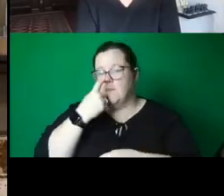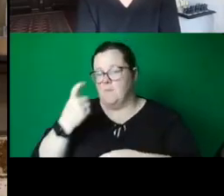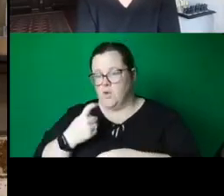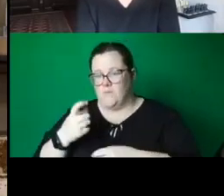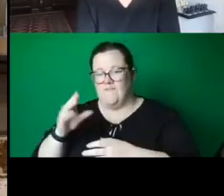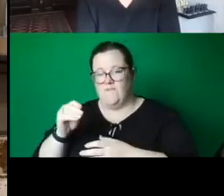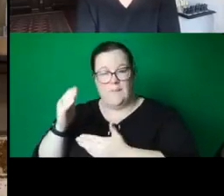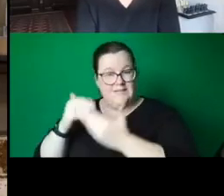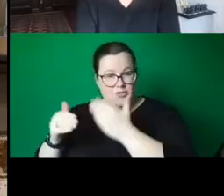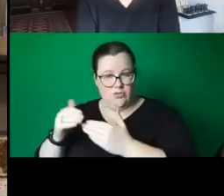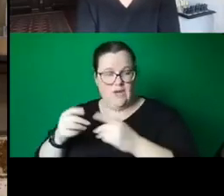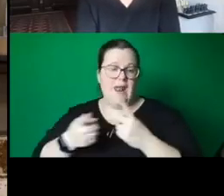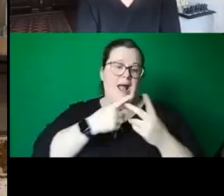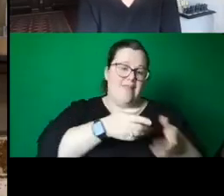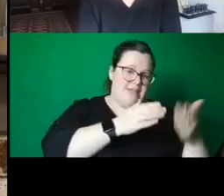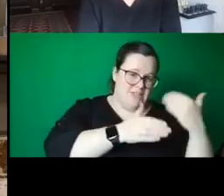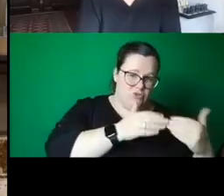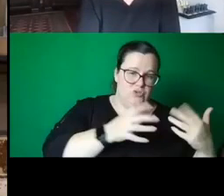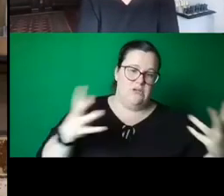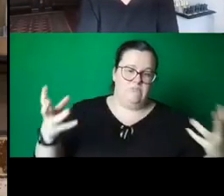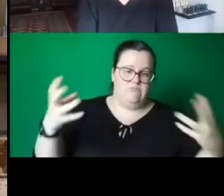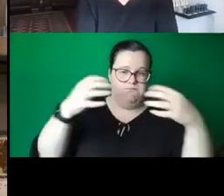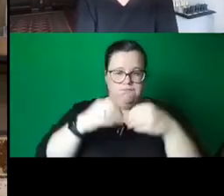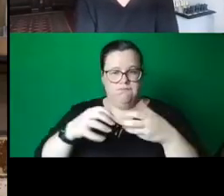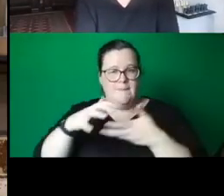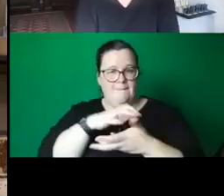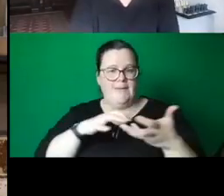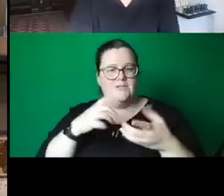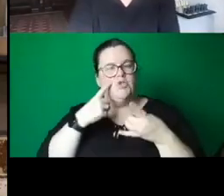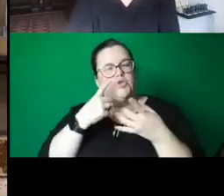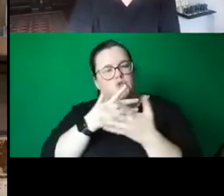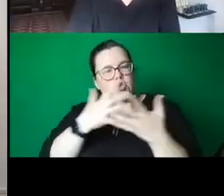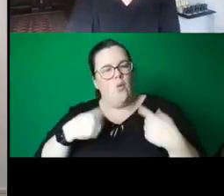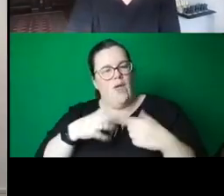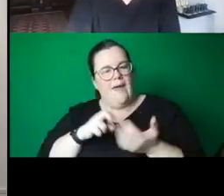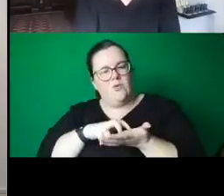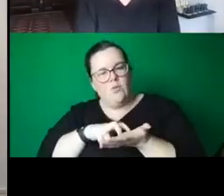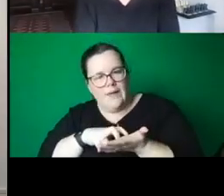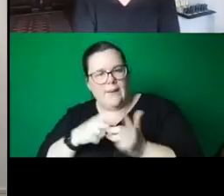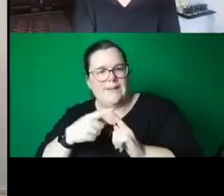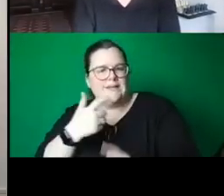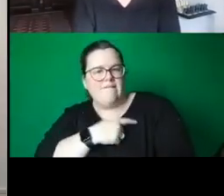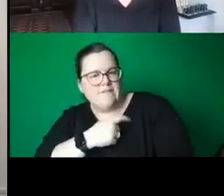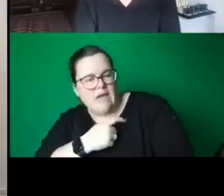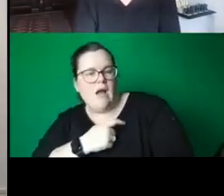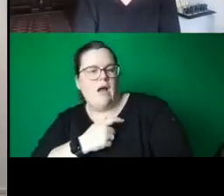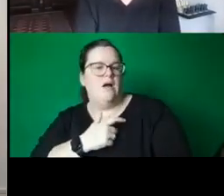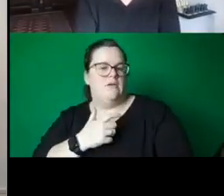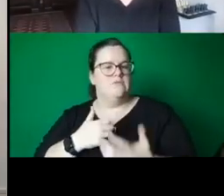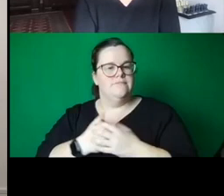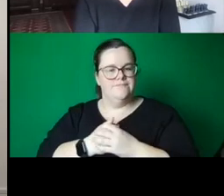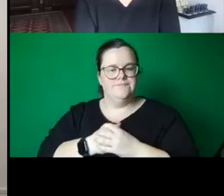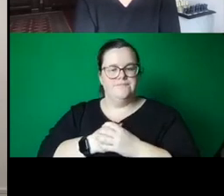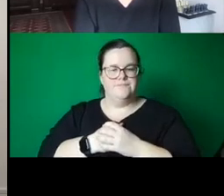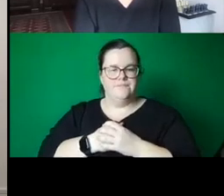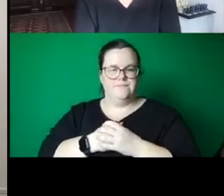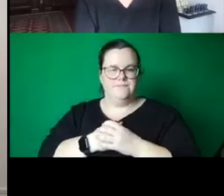talked about our fragility, vulnerability and fear. In my next installation at George Payton gallery